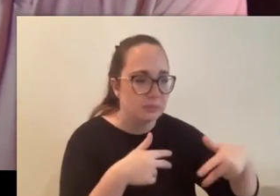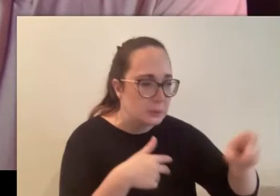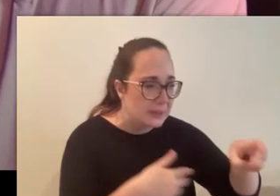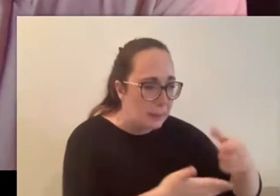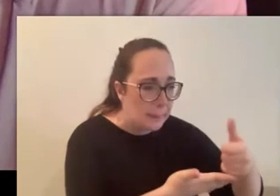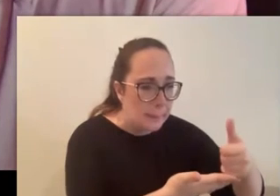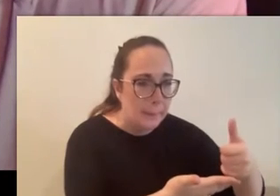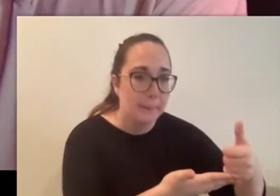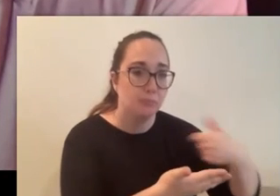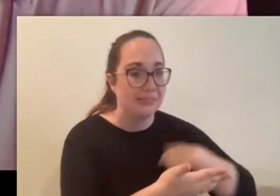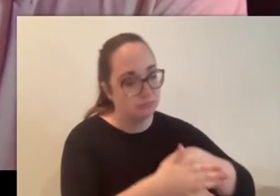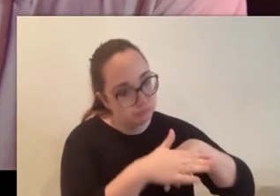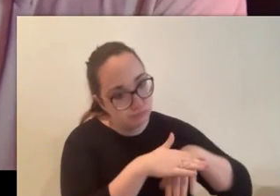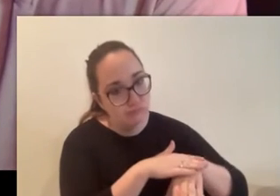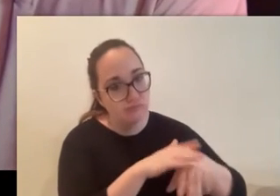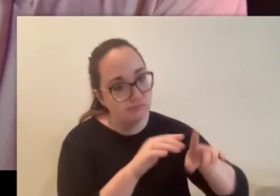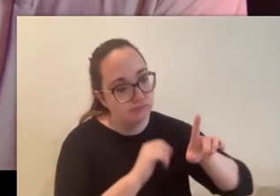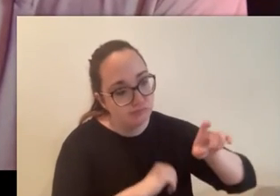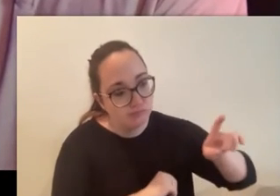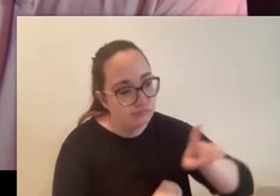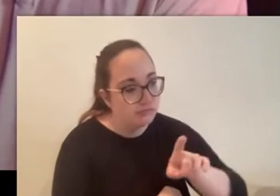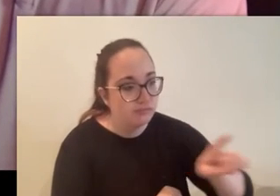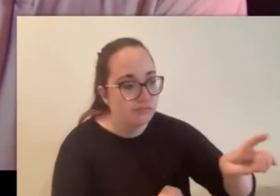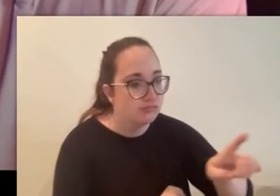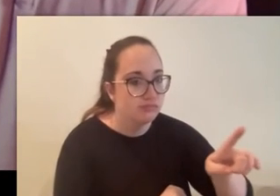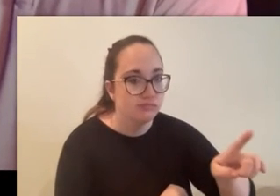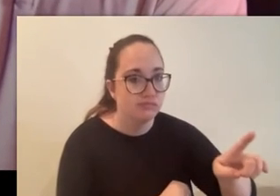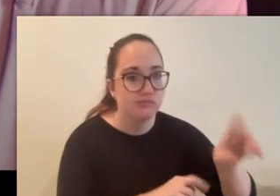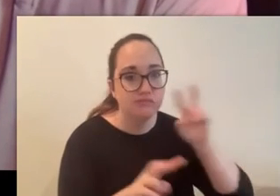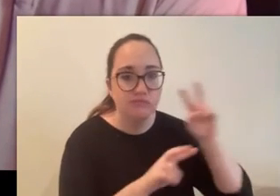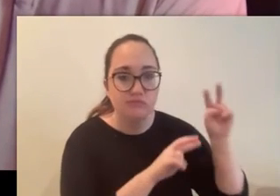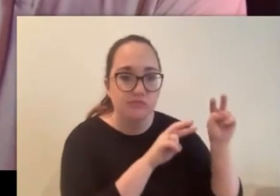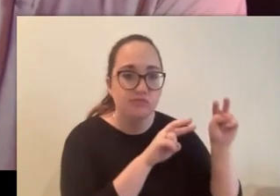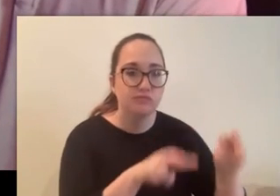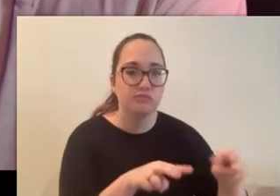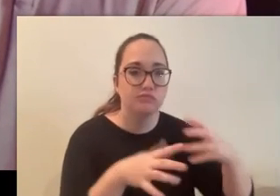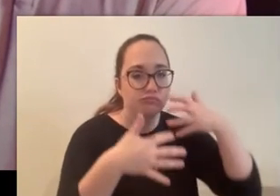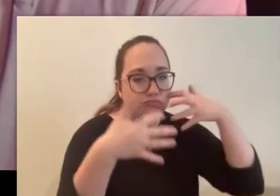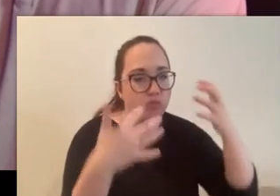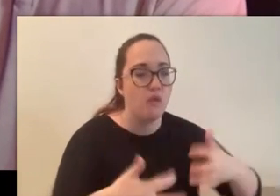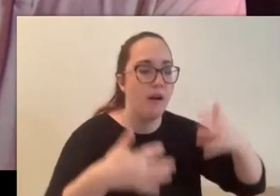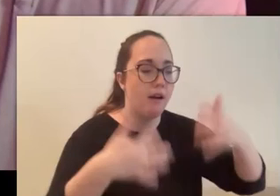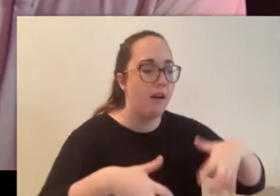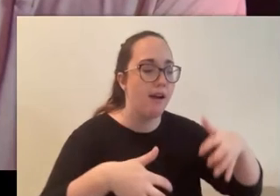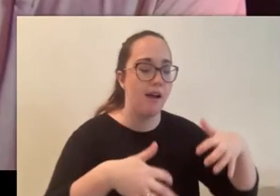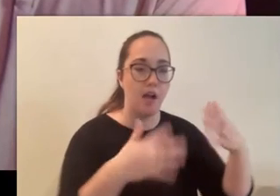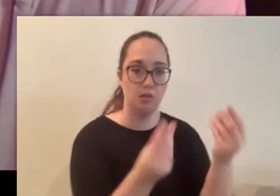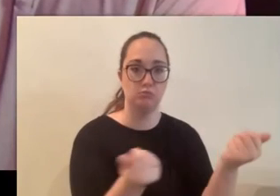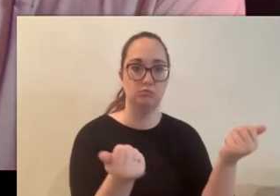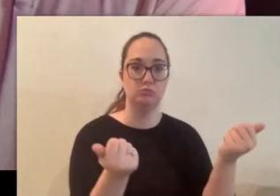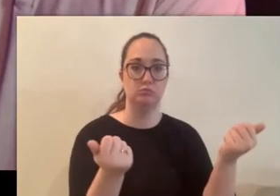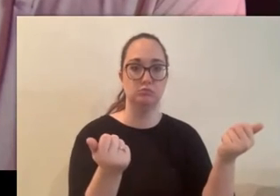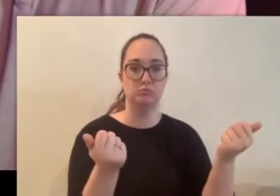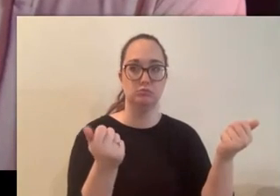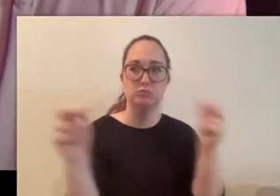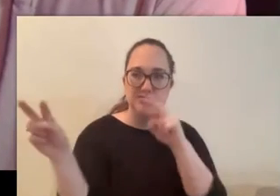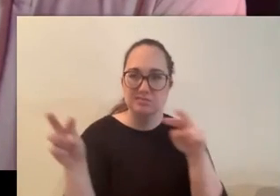when i got to the tree and i looked behind it the crying stopped and there was no one there